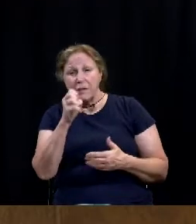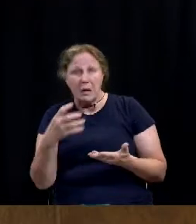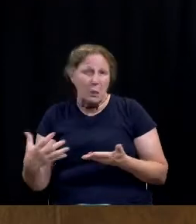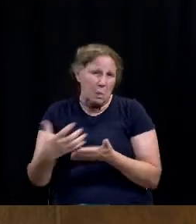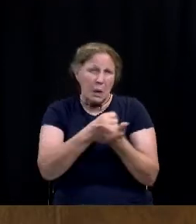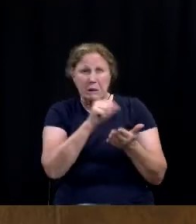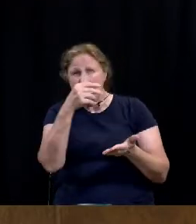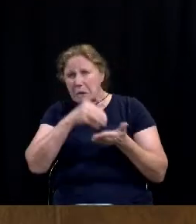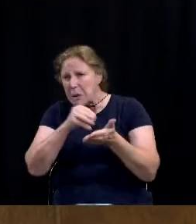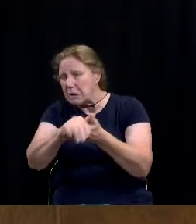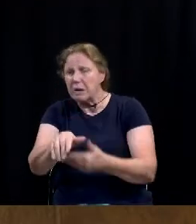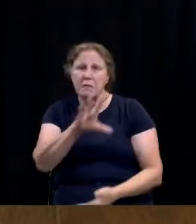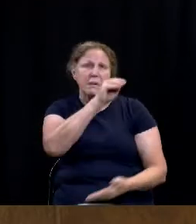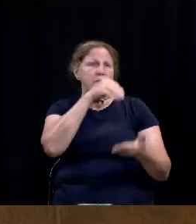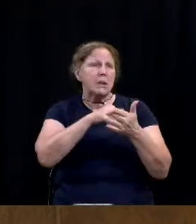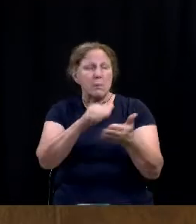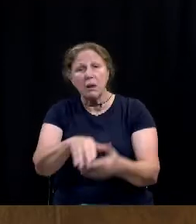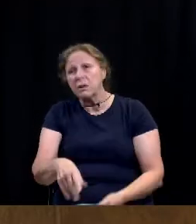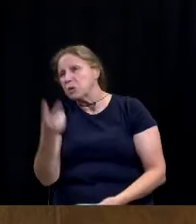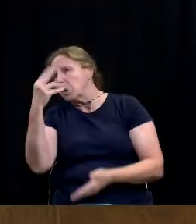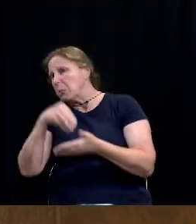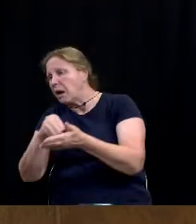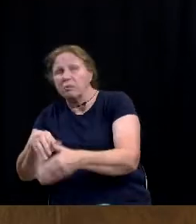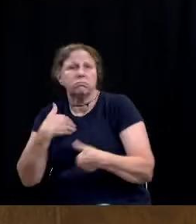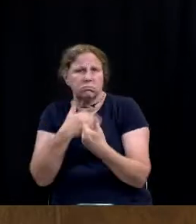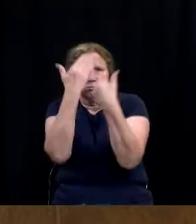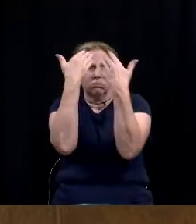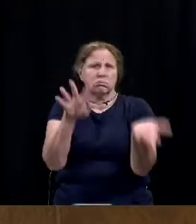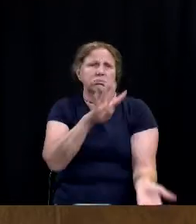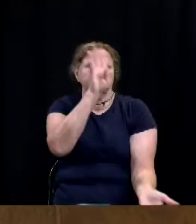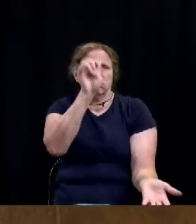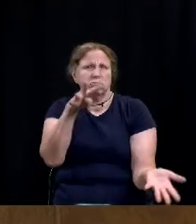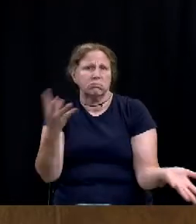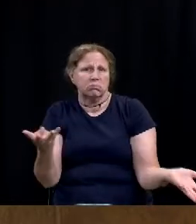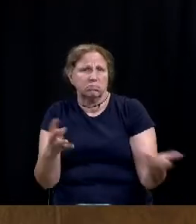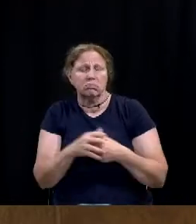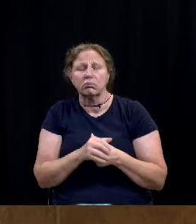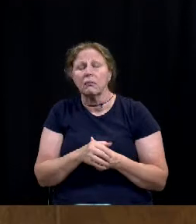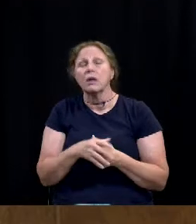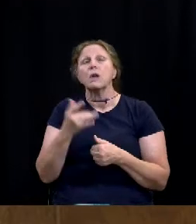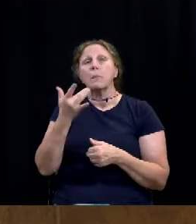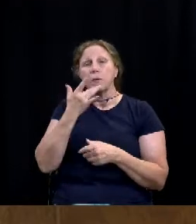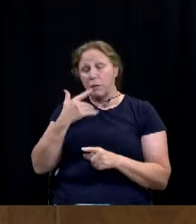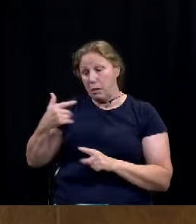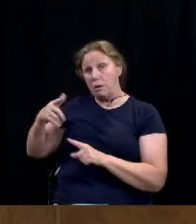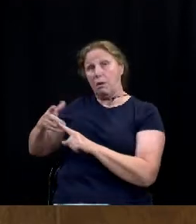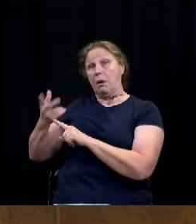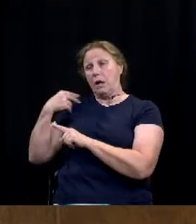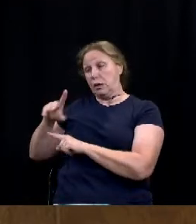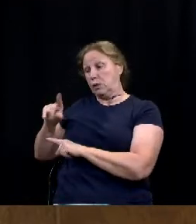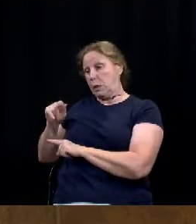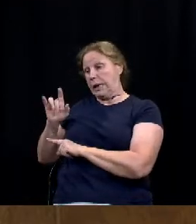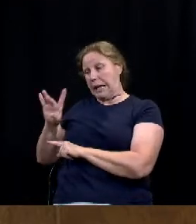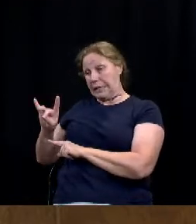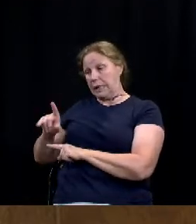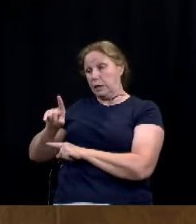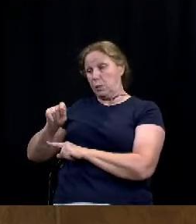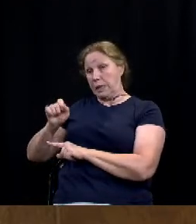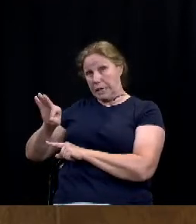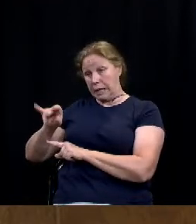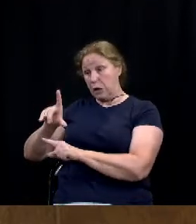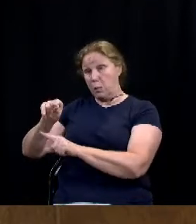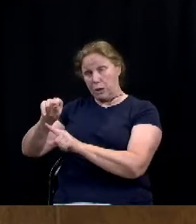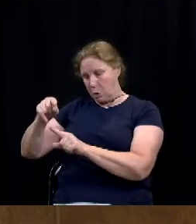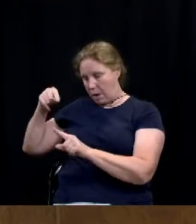million, $50 million, $5 million, $2 million. I would have liked to have seen the trailing three years of, and then had an opportunity to